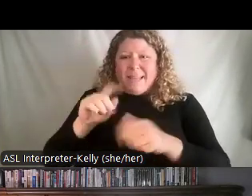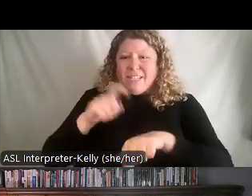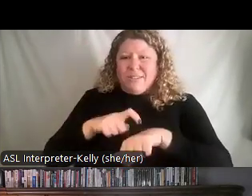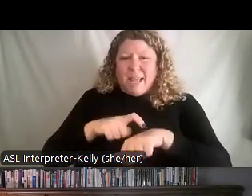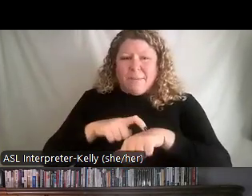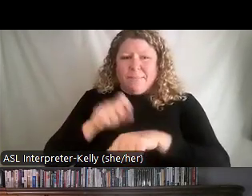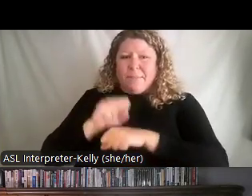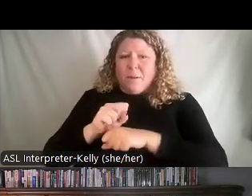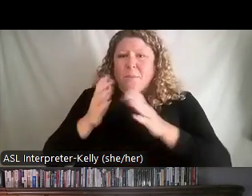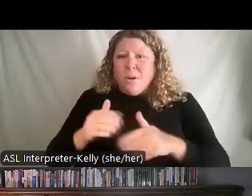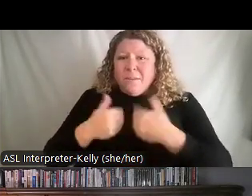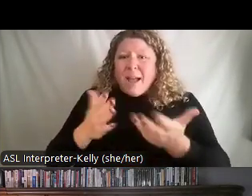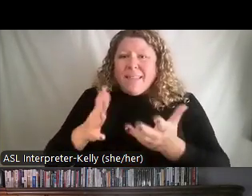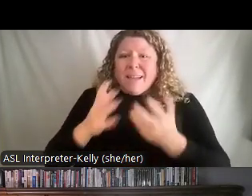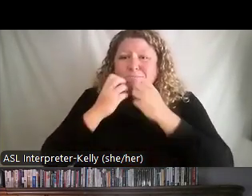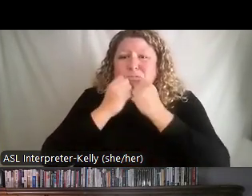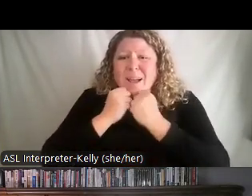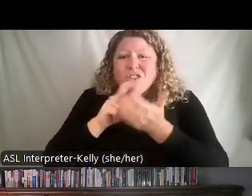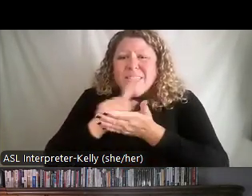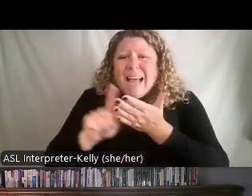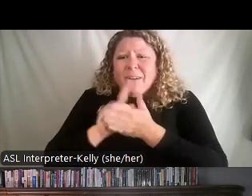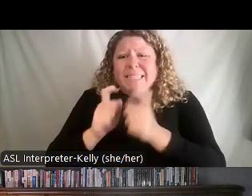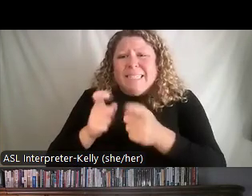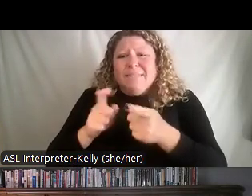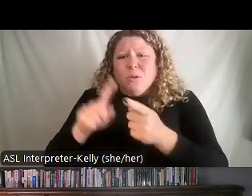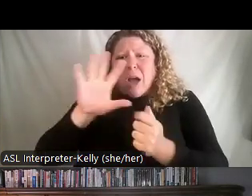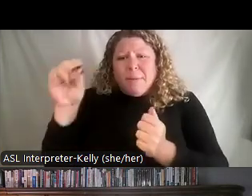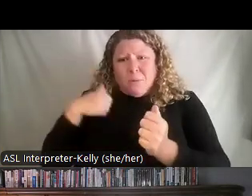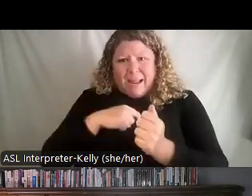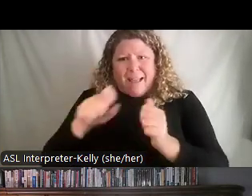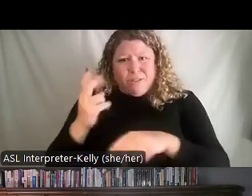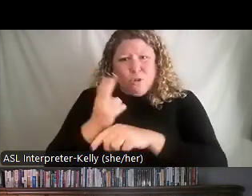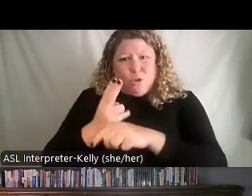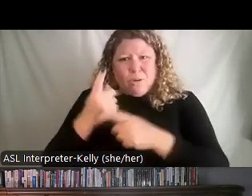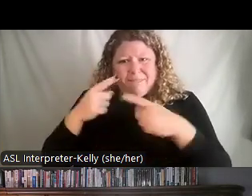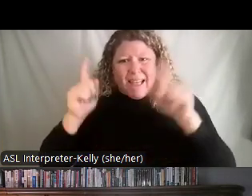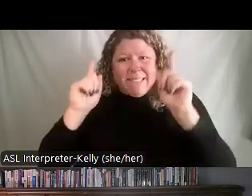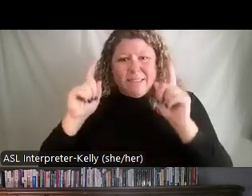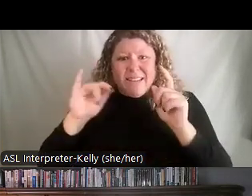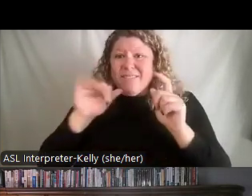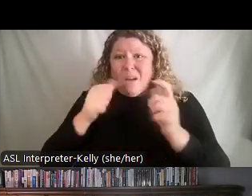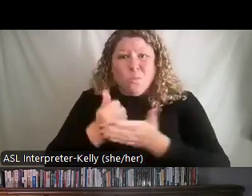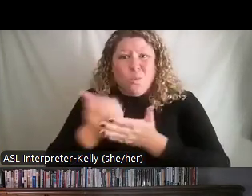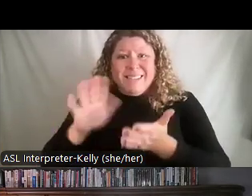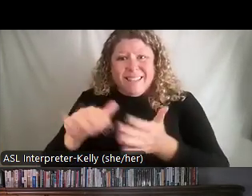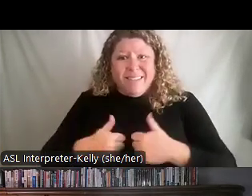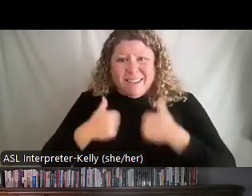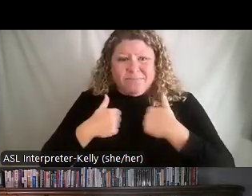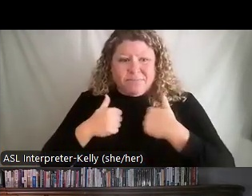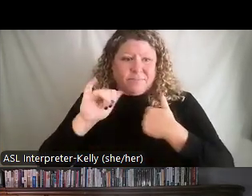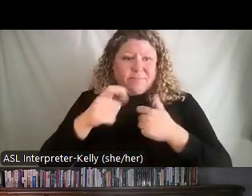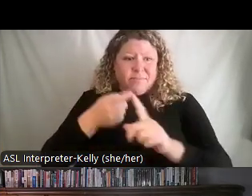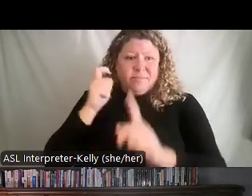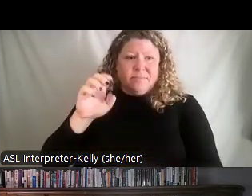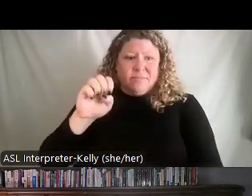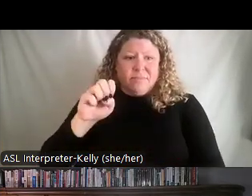provide their precious hours of life to the company. We have to use it effectively, otherwise we are wasting their life. So this is from AG Toyota. He was the